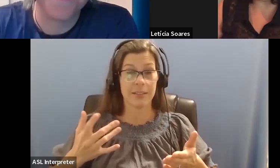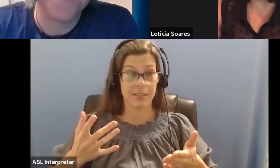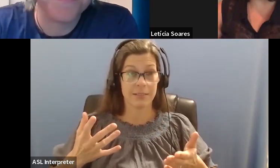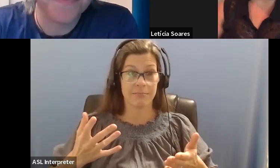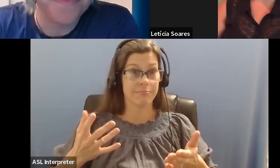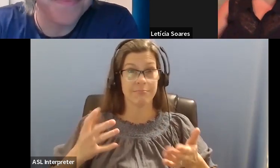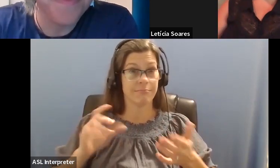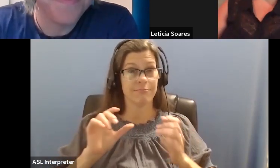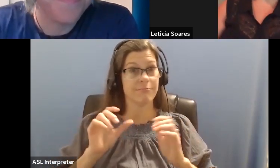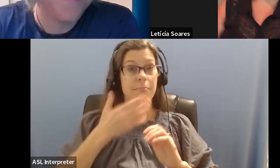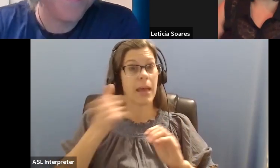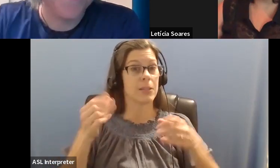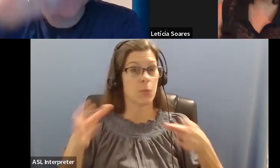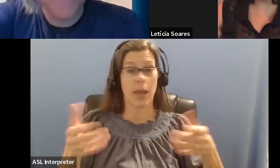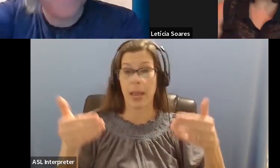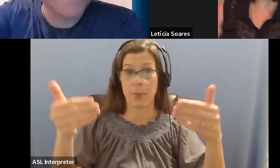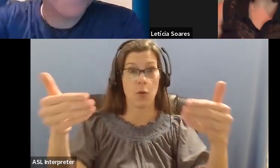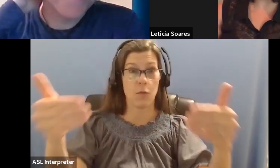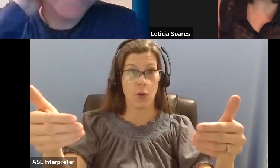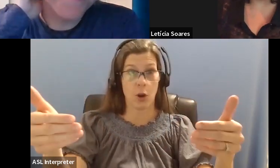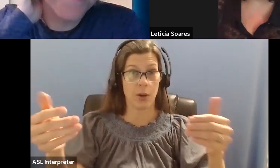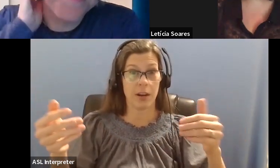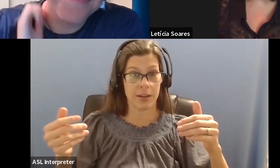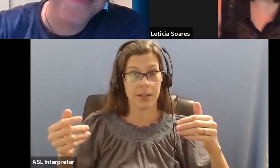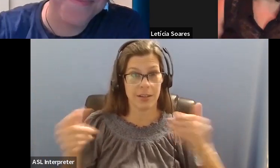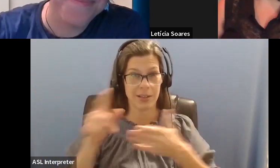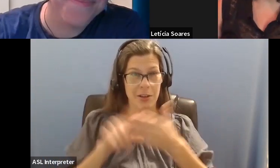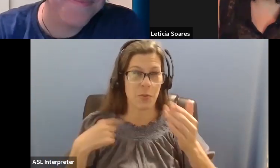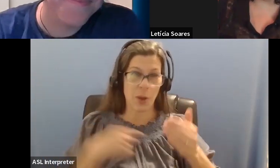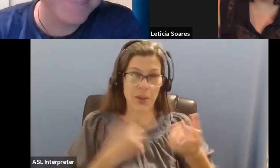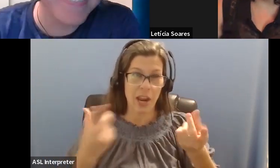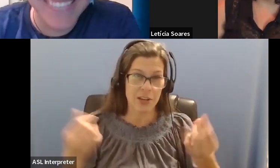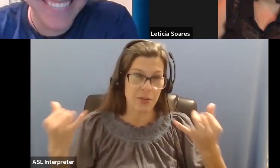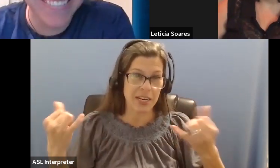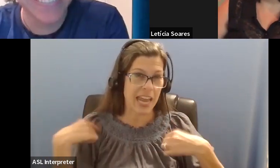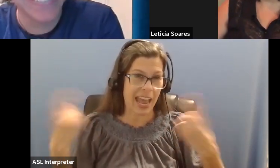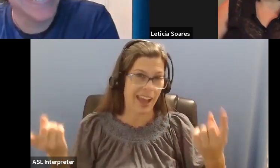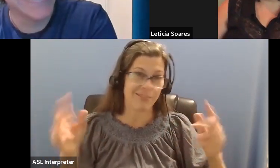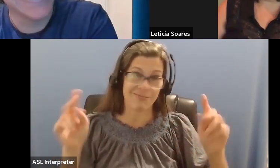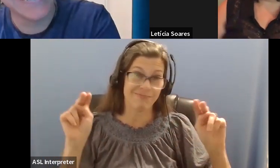I don't have all the history, thankfully. I don't want the responsibility either.